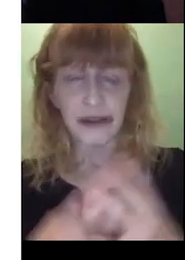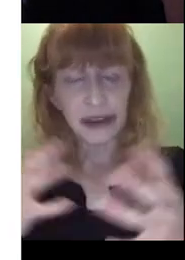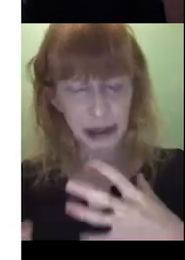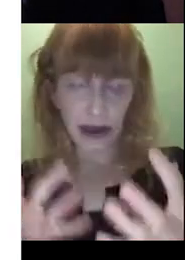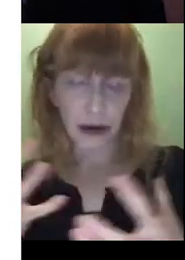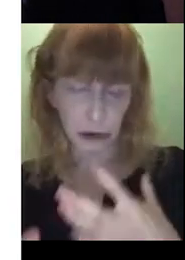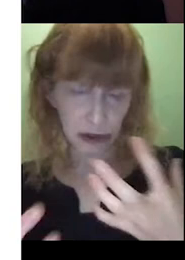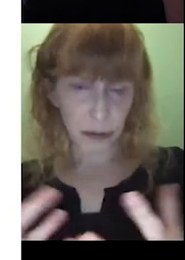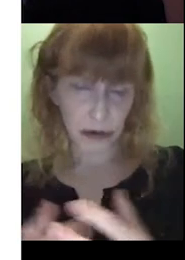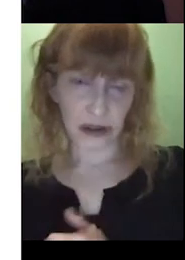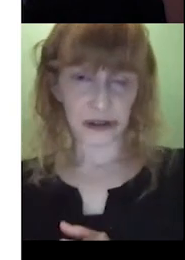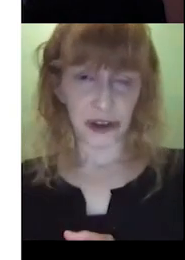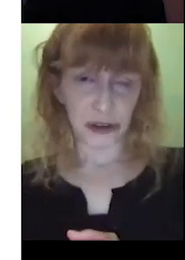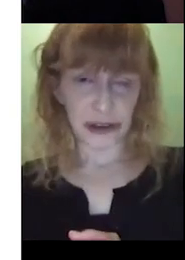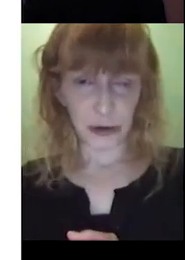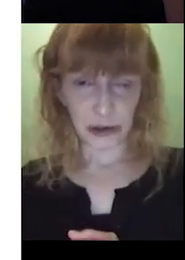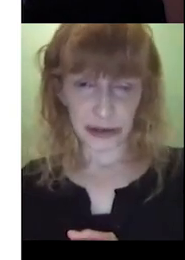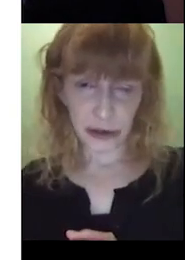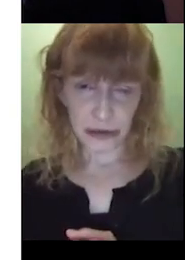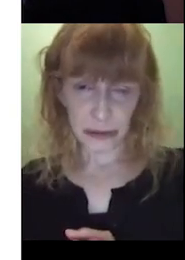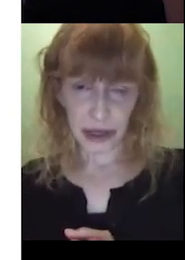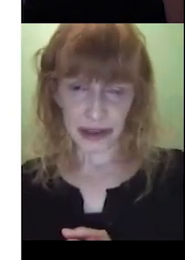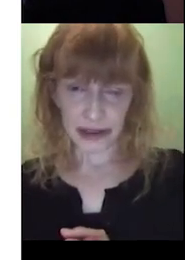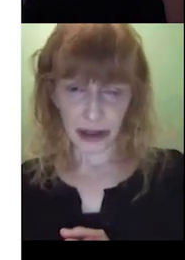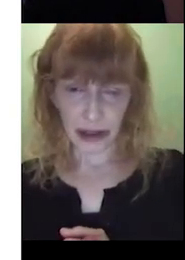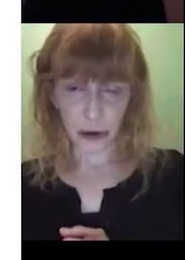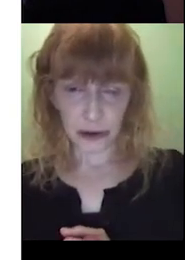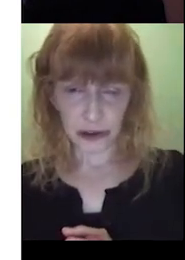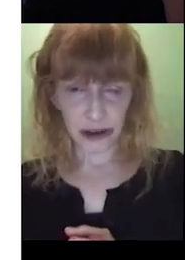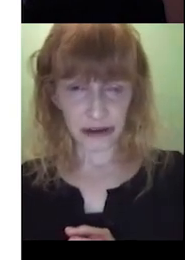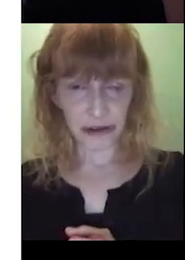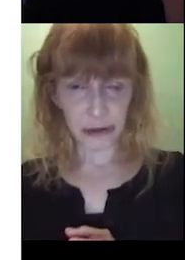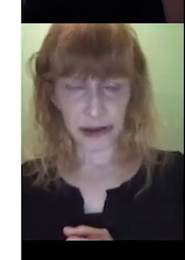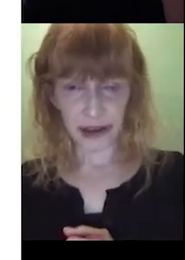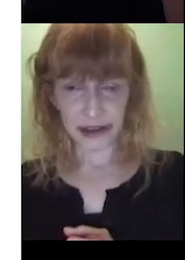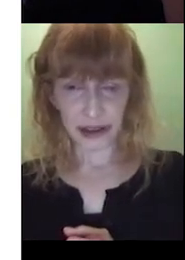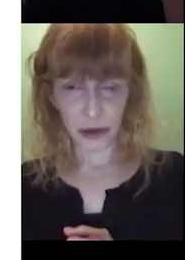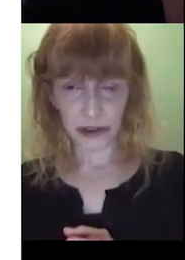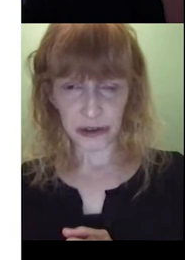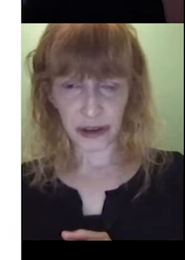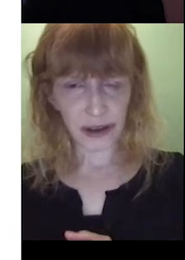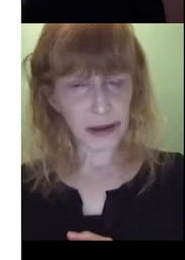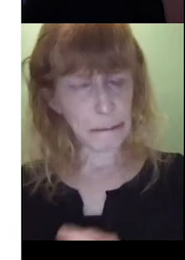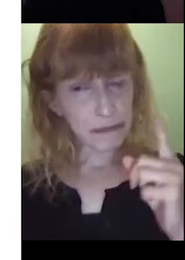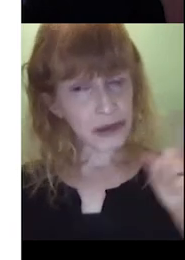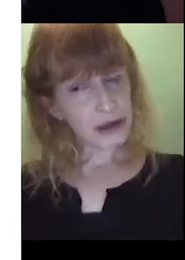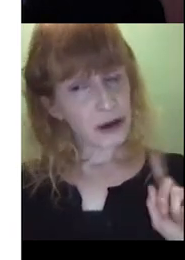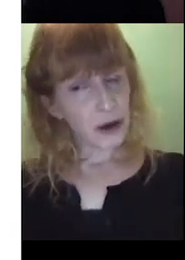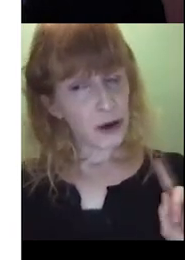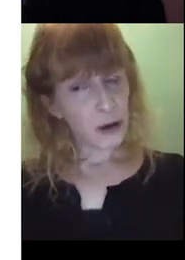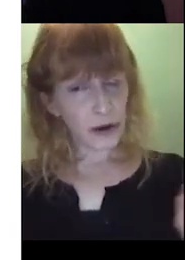be thinking about what's appropriate to the child's language level. But for maybe a slightly older child, you might be asking a question like,